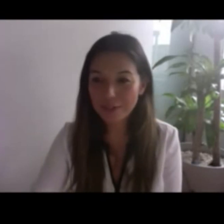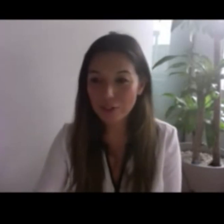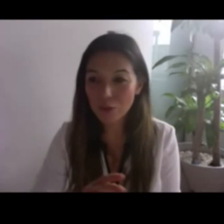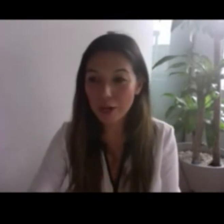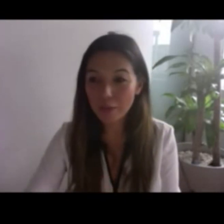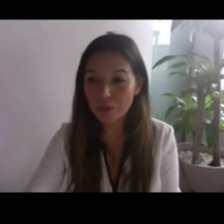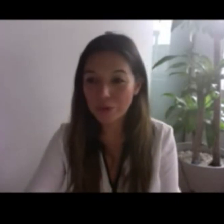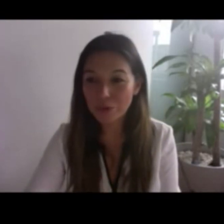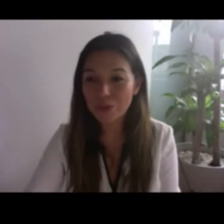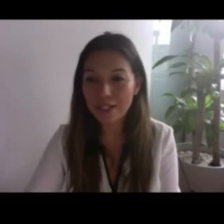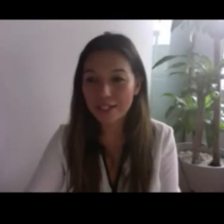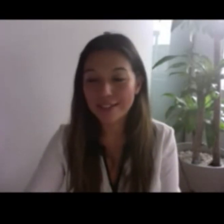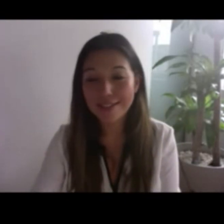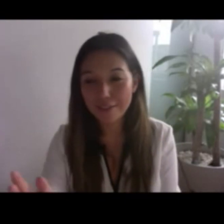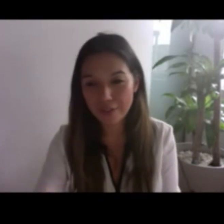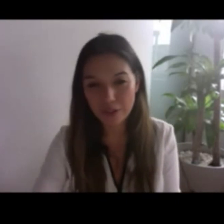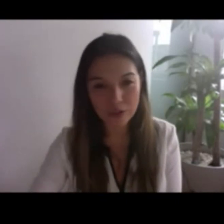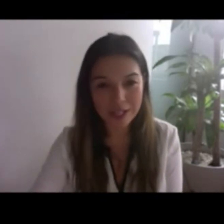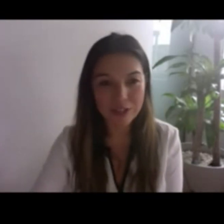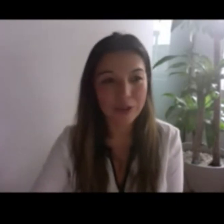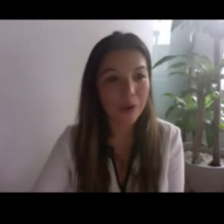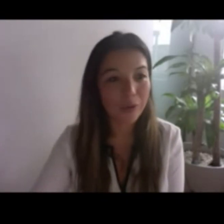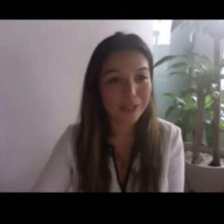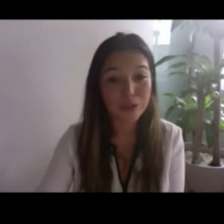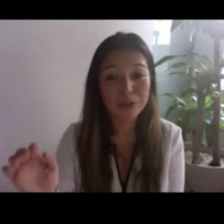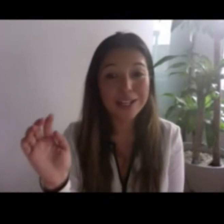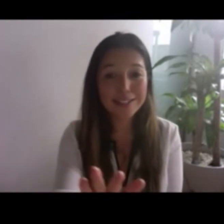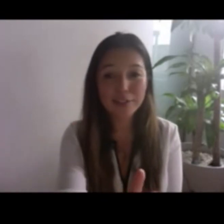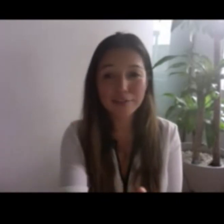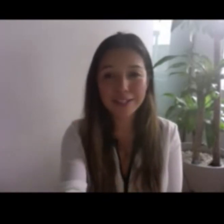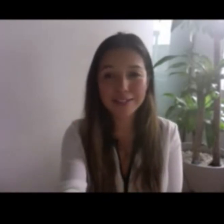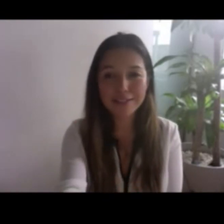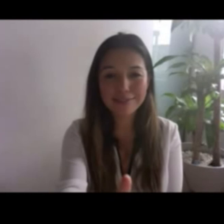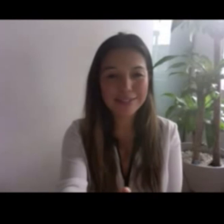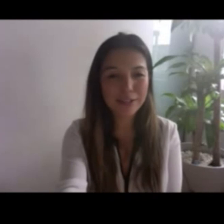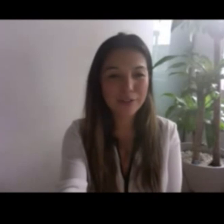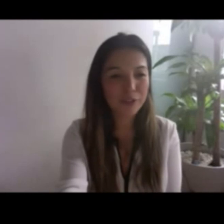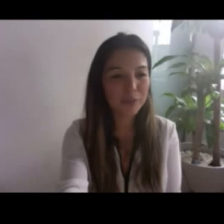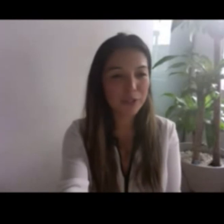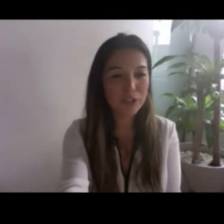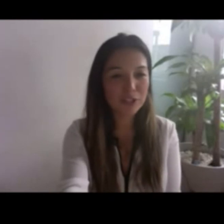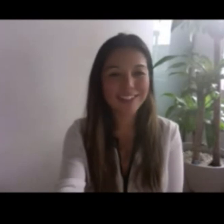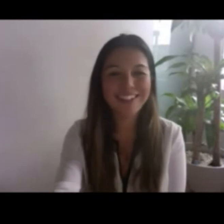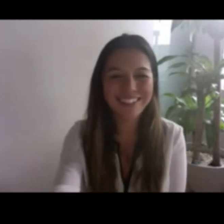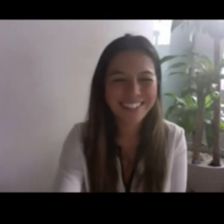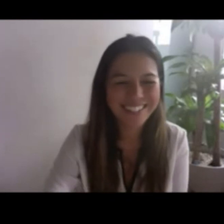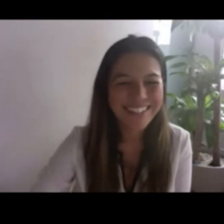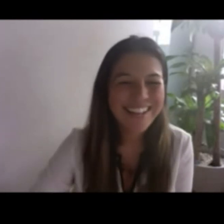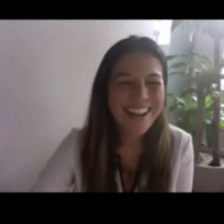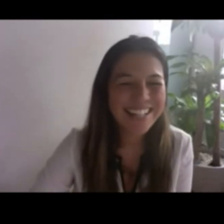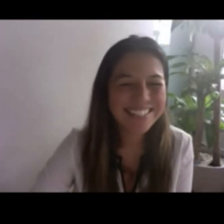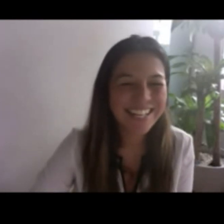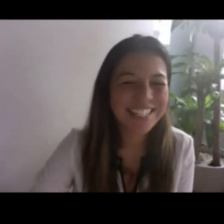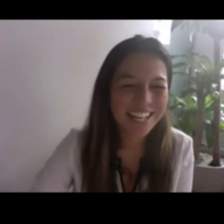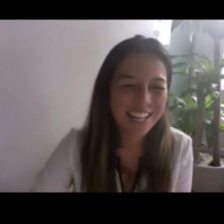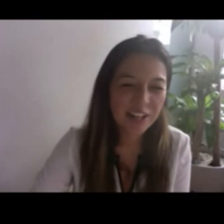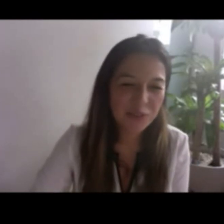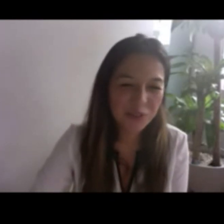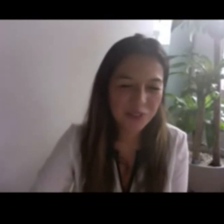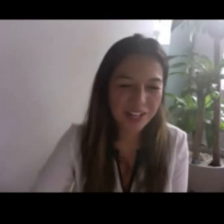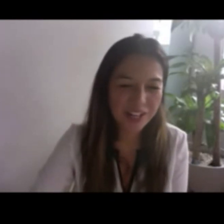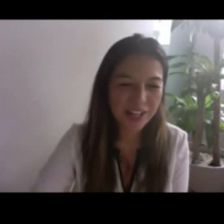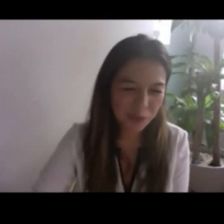Okay, so I will do, Steve also has to go. so Steve, let's stay for the picture. And then